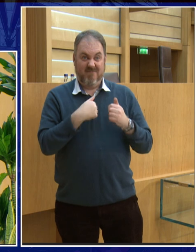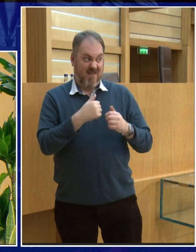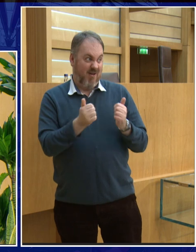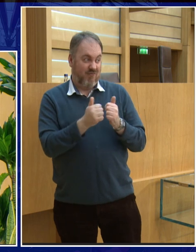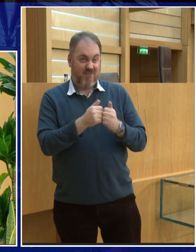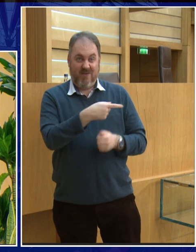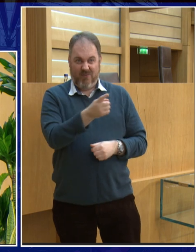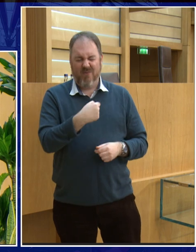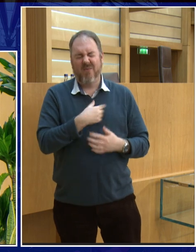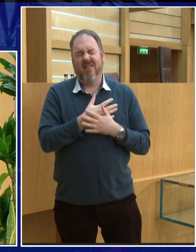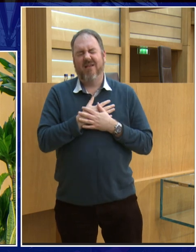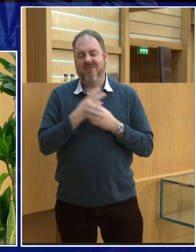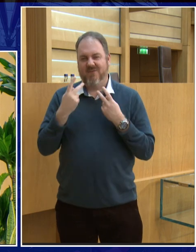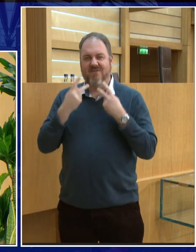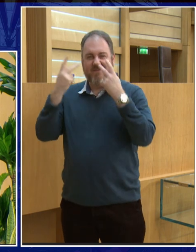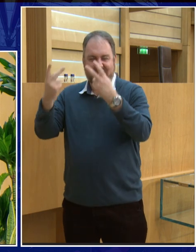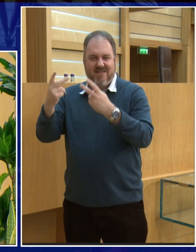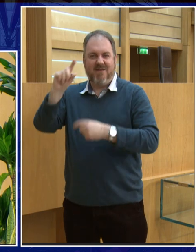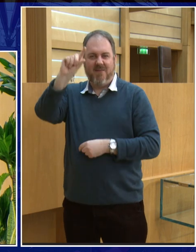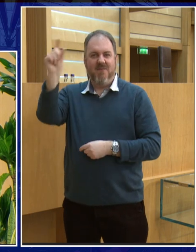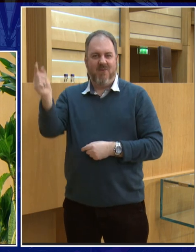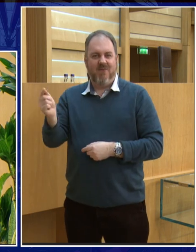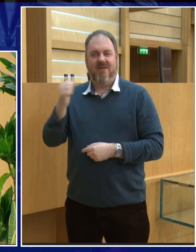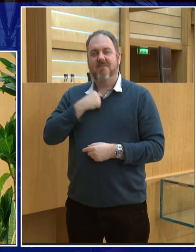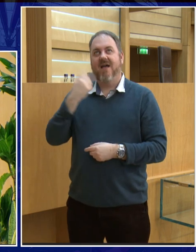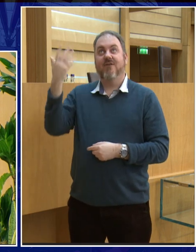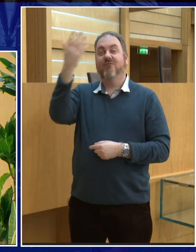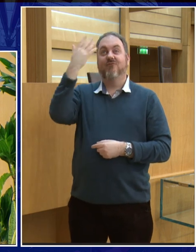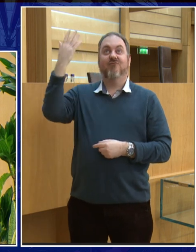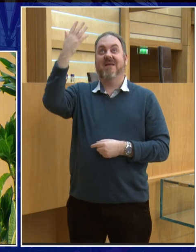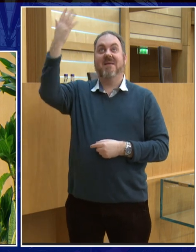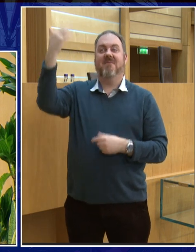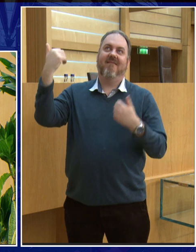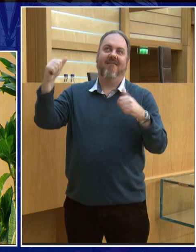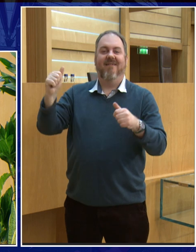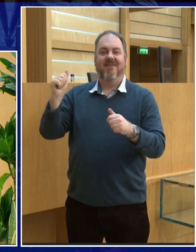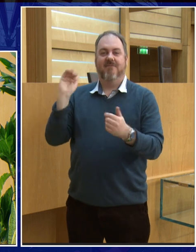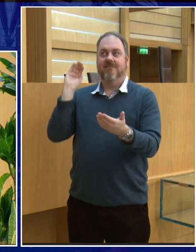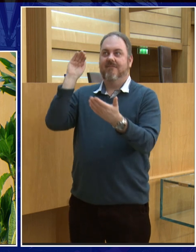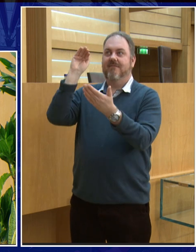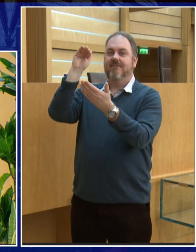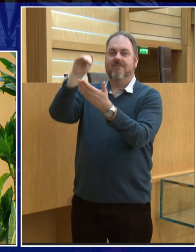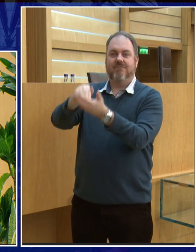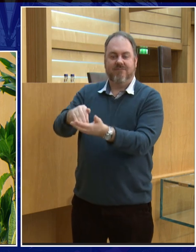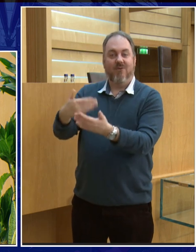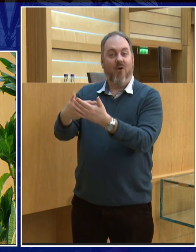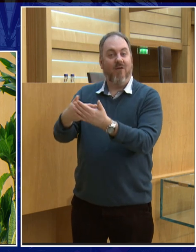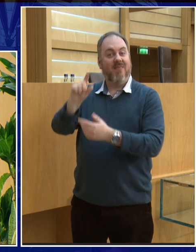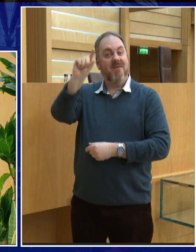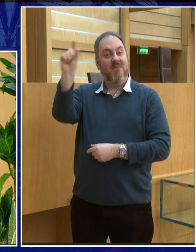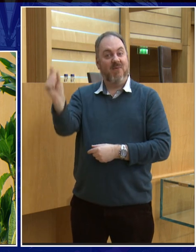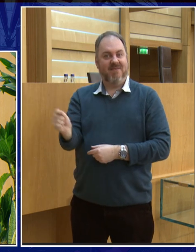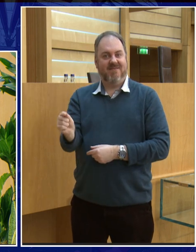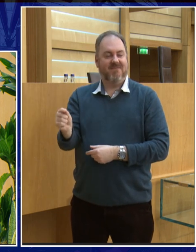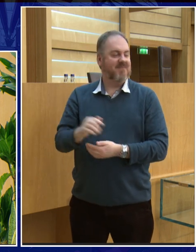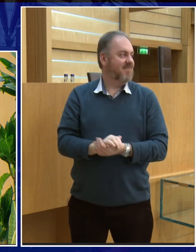moon. It's been sort of my dream. It's been literally a dream for me. I remember having a dream as a child and I was sort of a, I